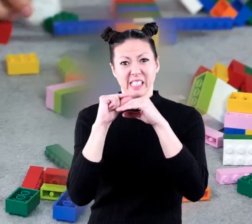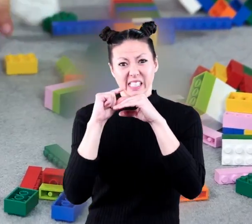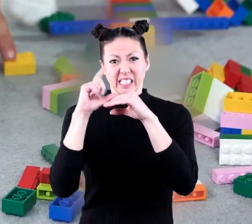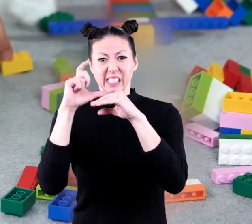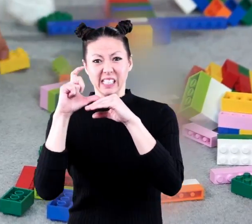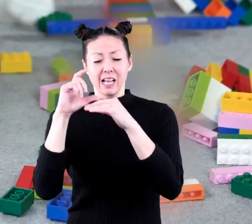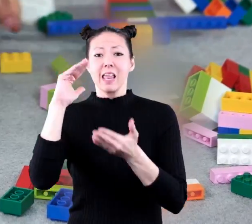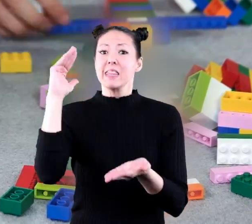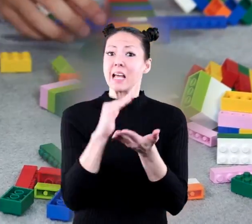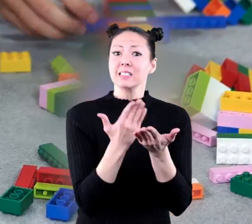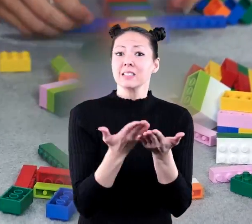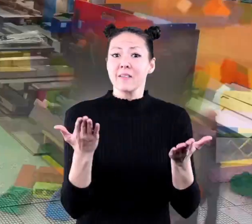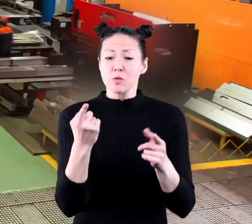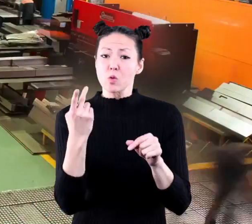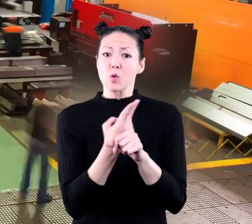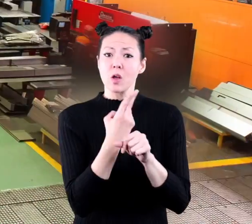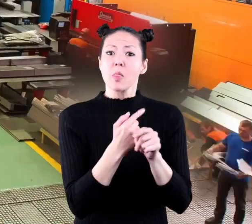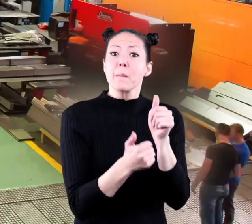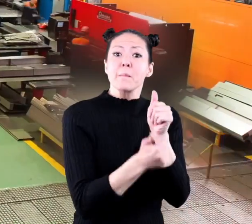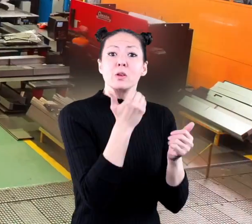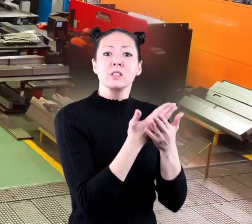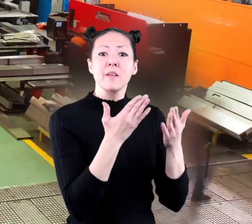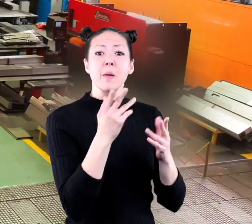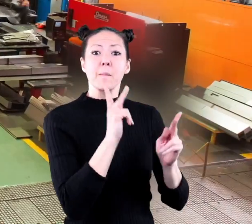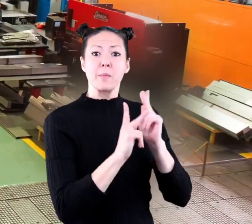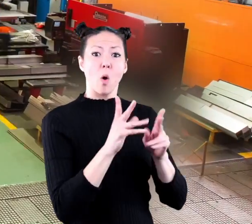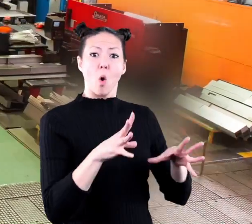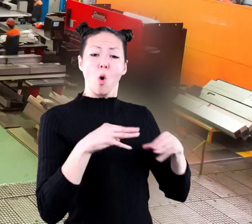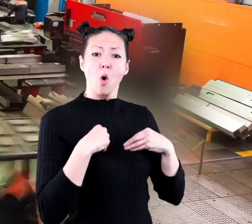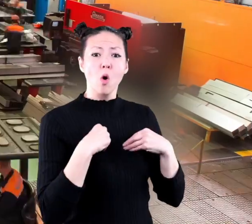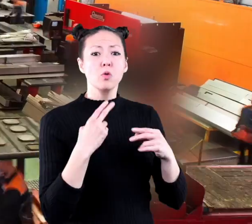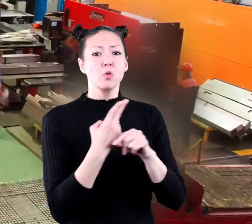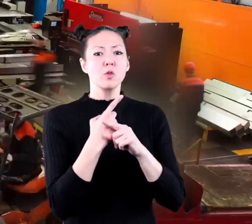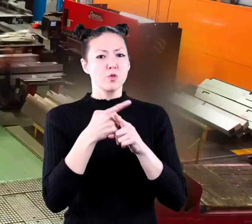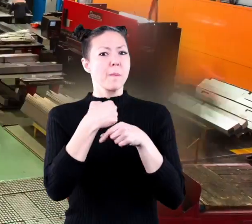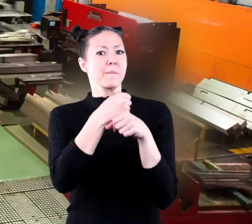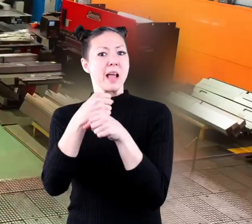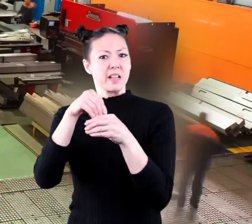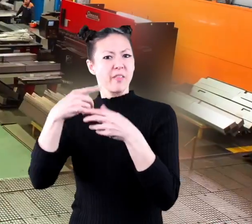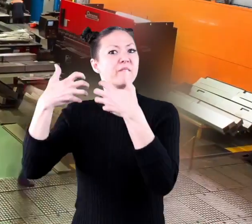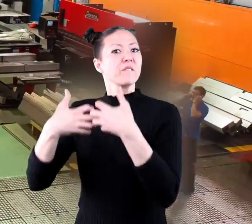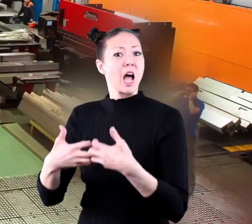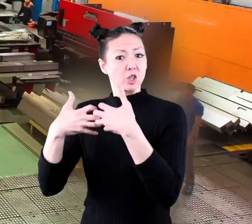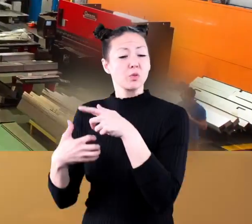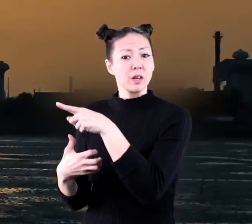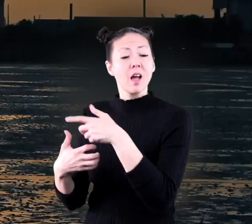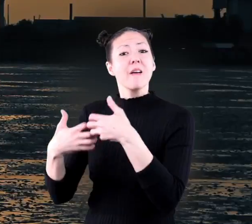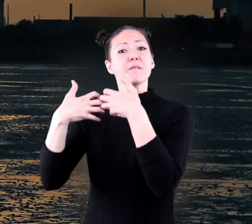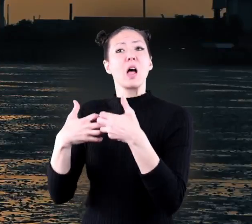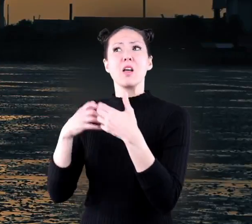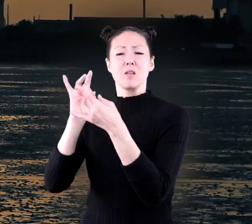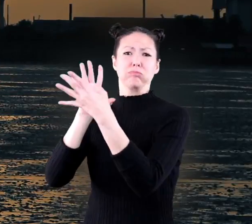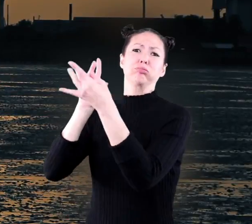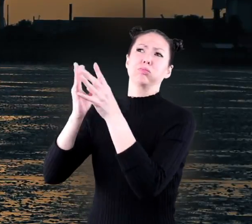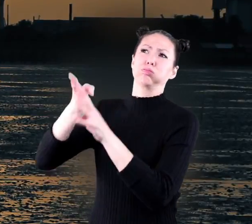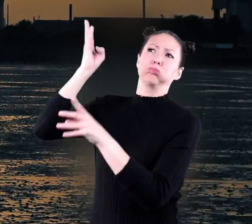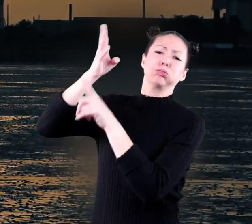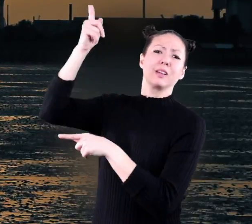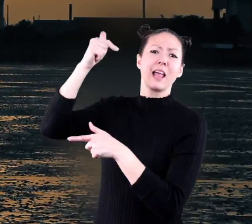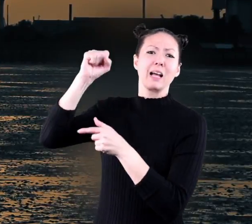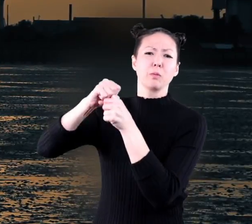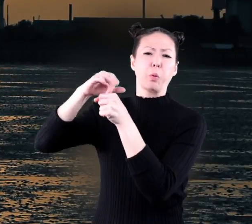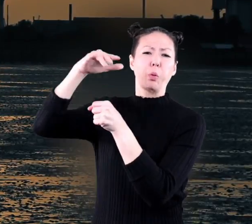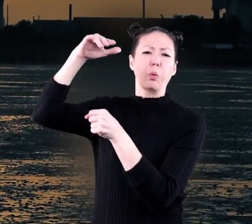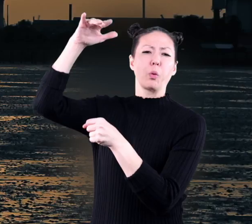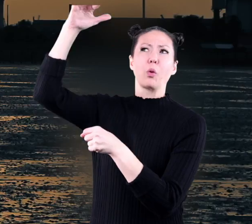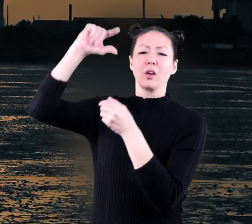stuff. Most of the stuff people own or use was made in a factory. And factories release gases